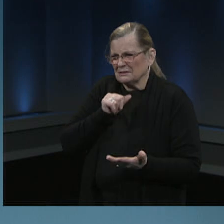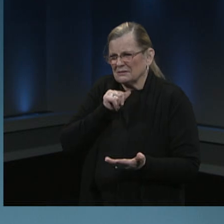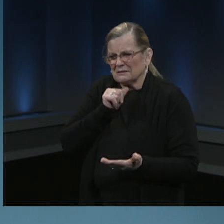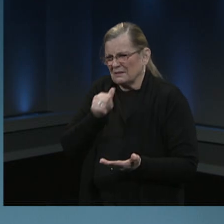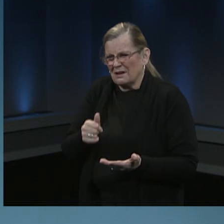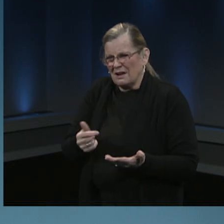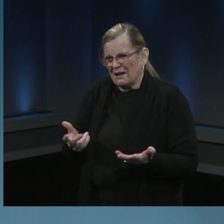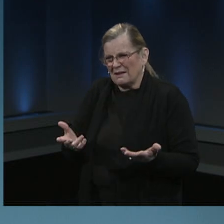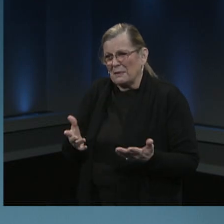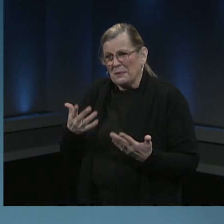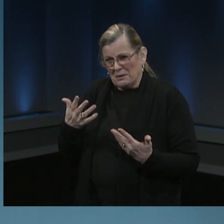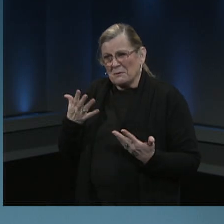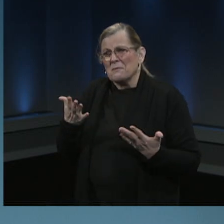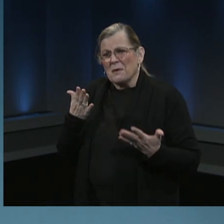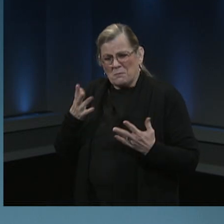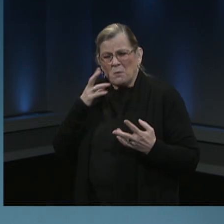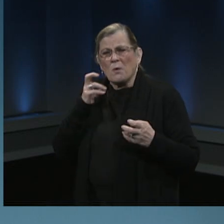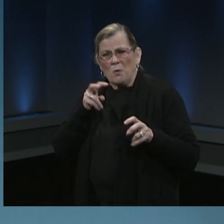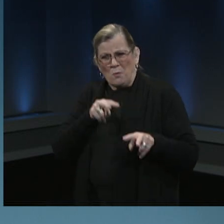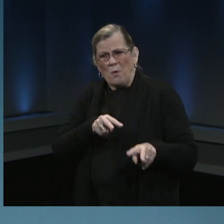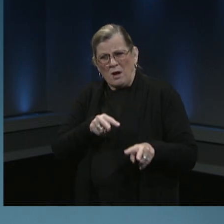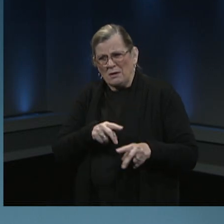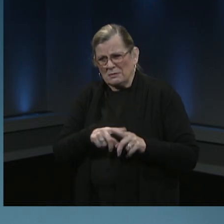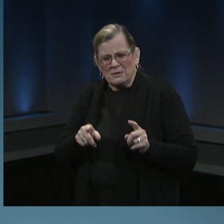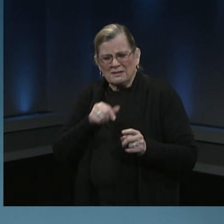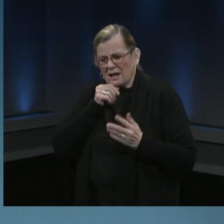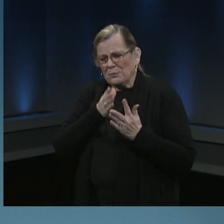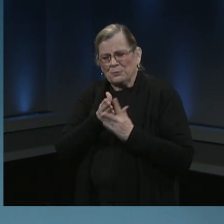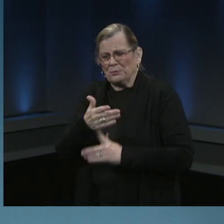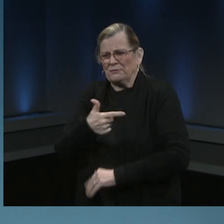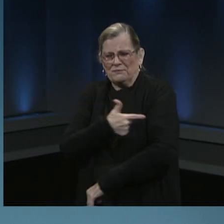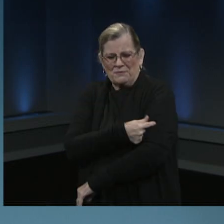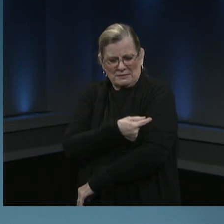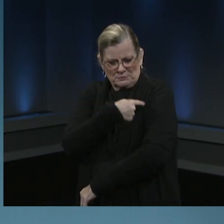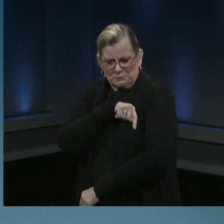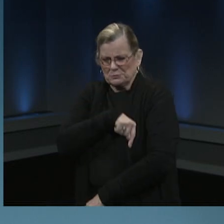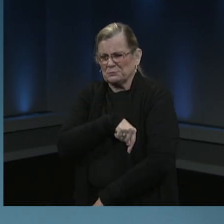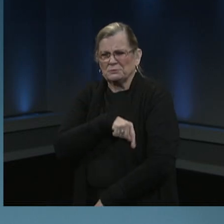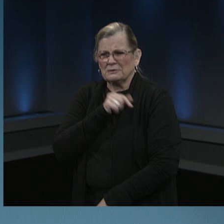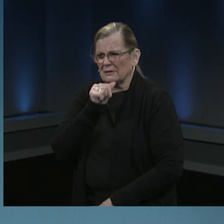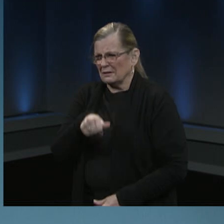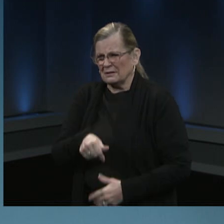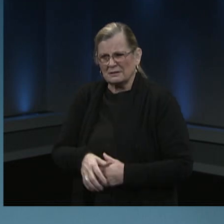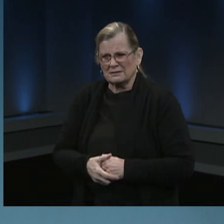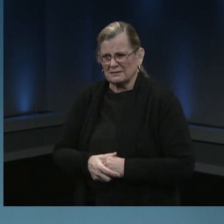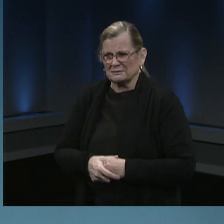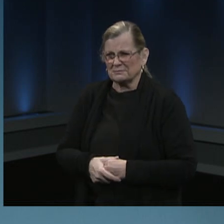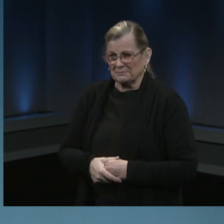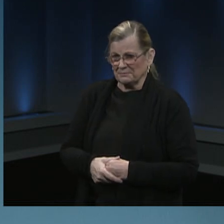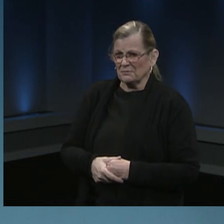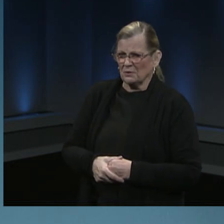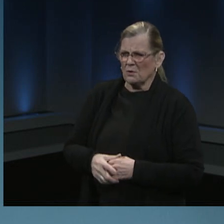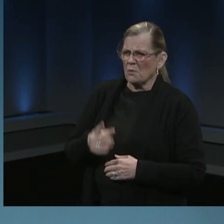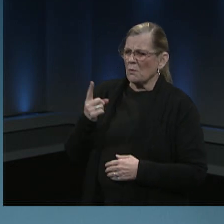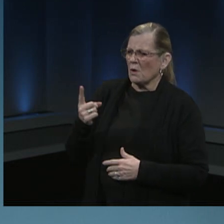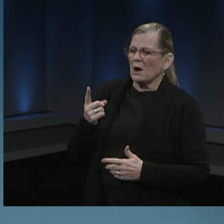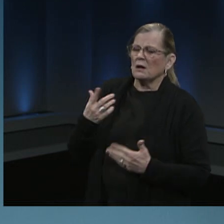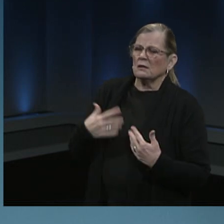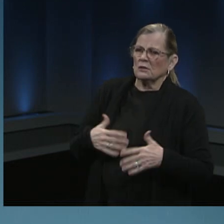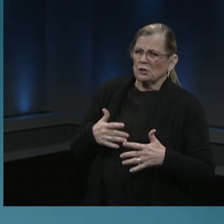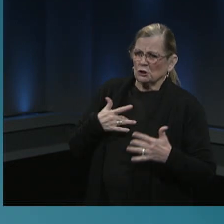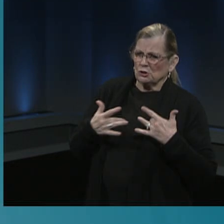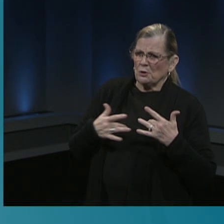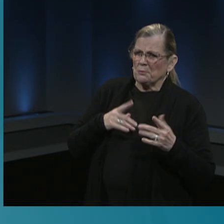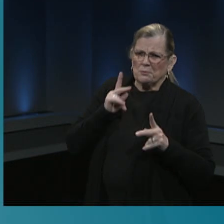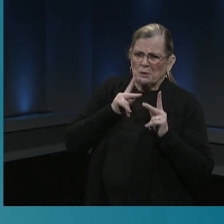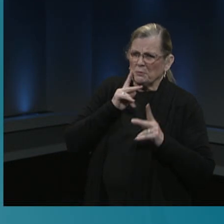than doing so through the vaccine. So one concern that a number of people have expressed is around the